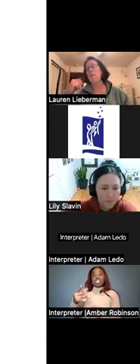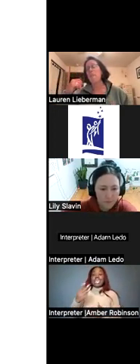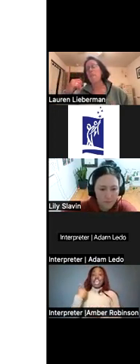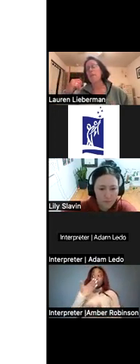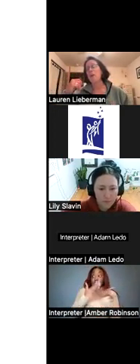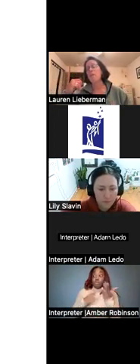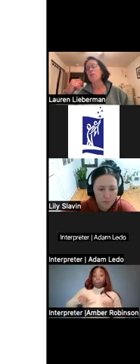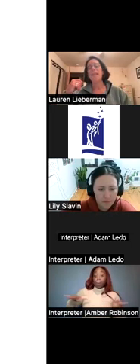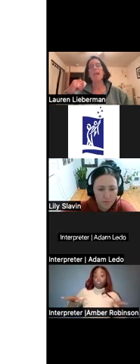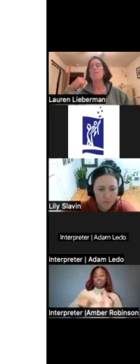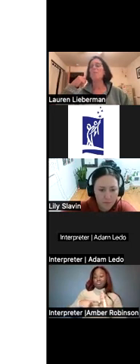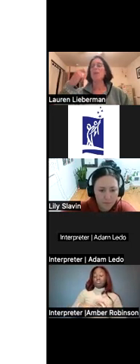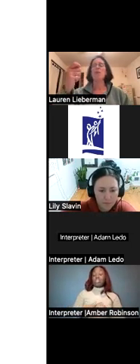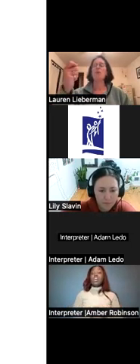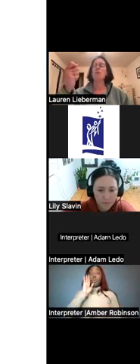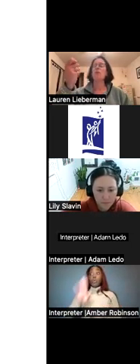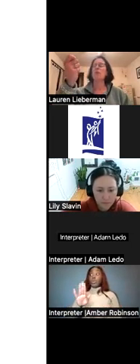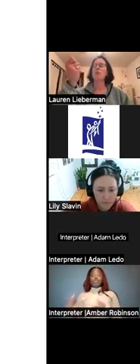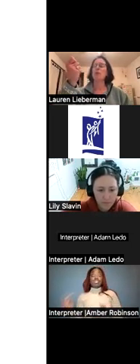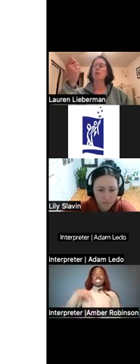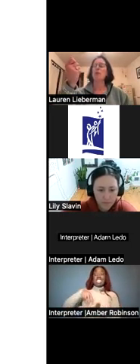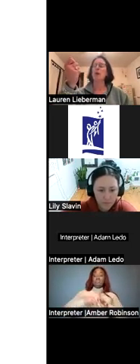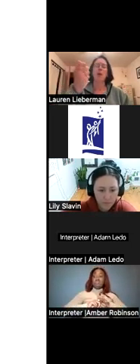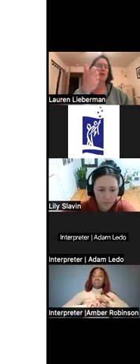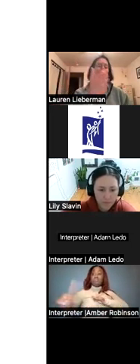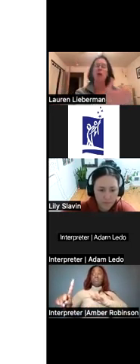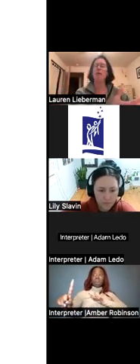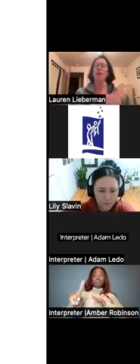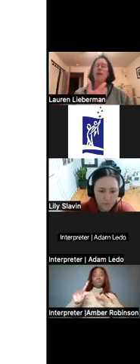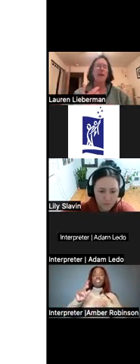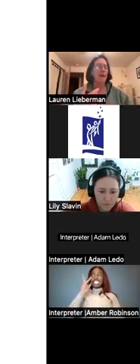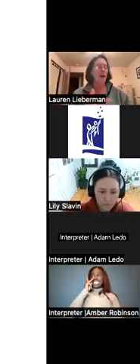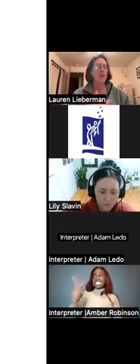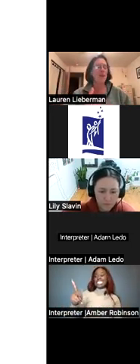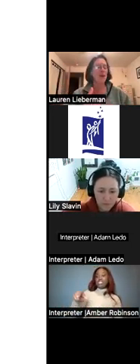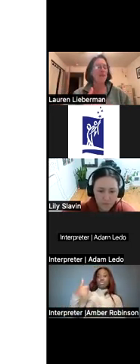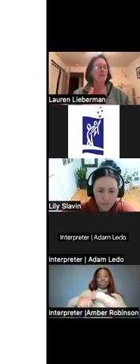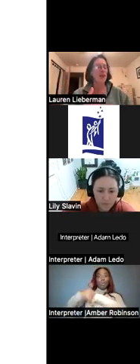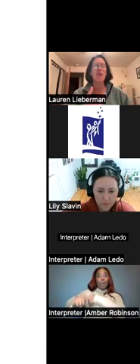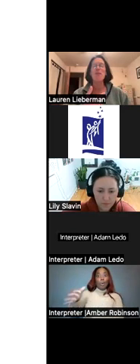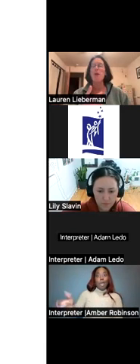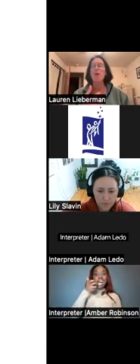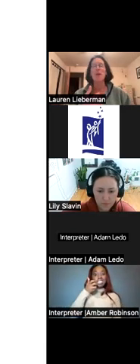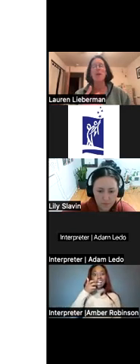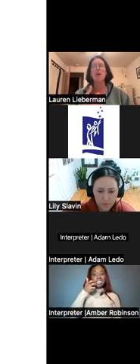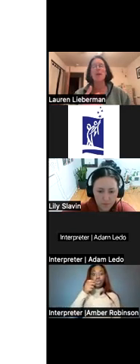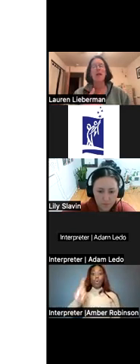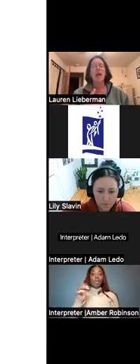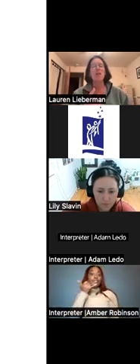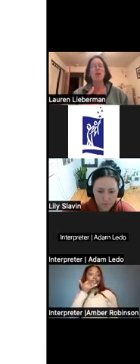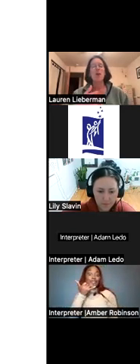will just get up and run across the room for a chew toy or a song on the phone.